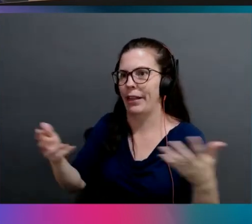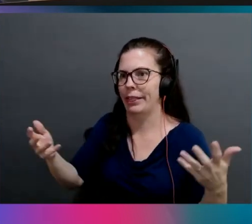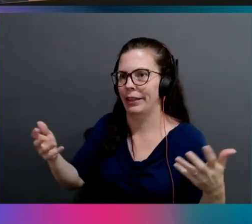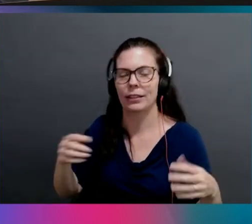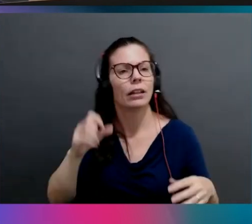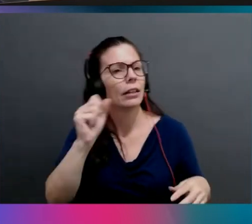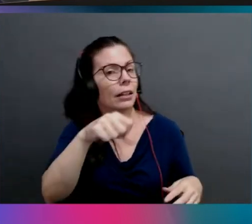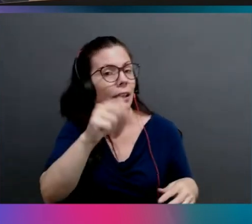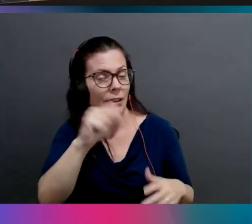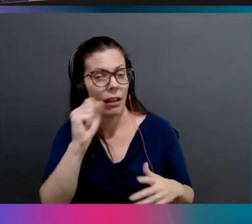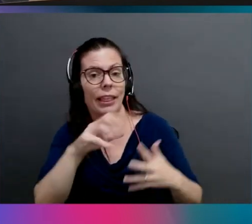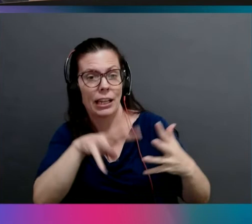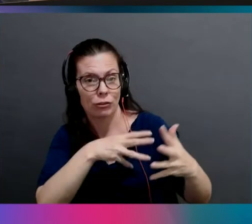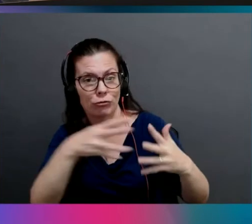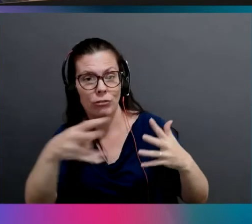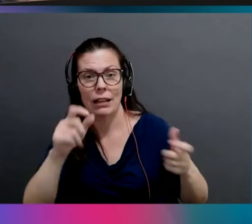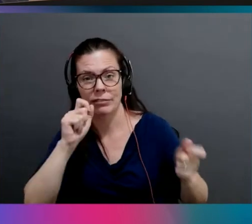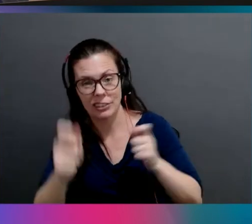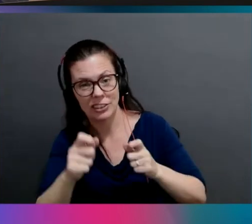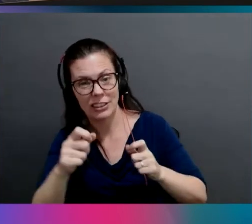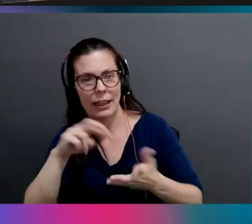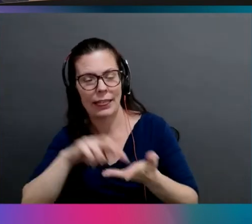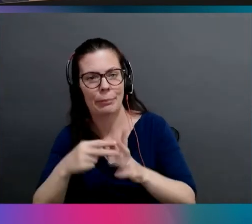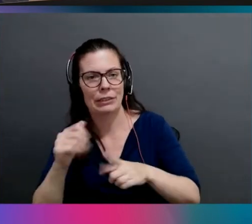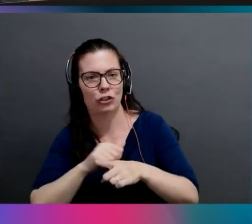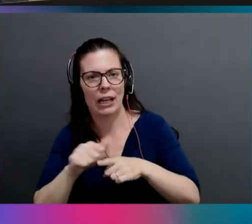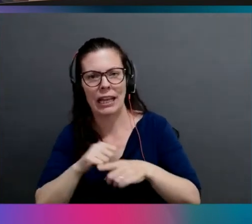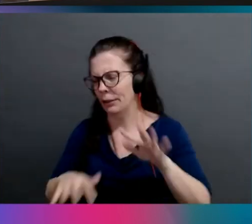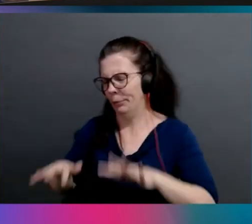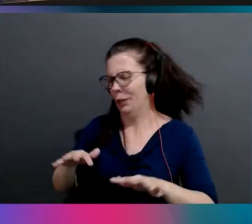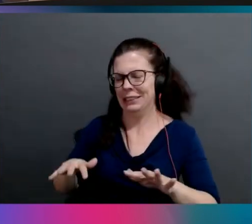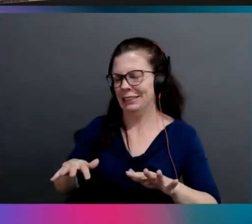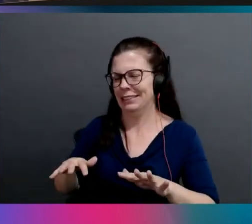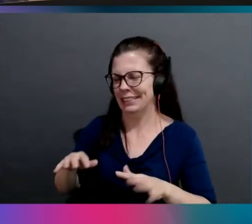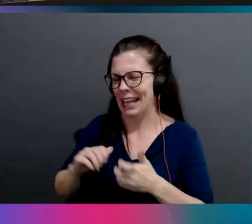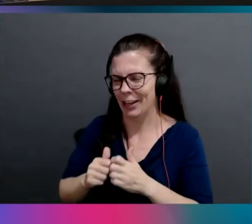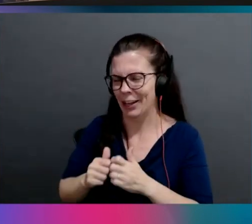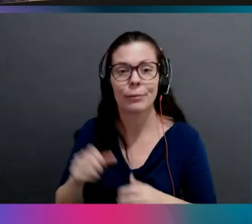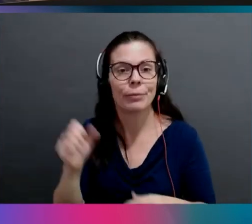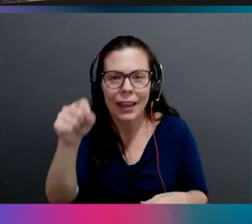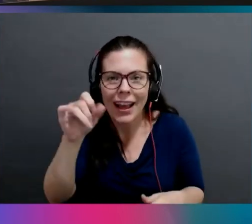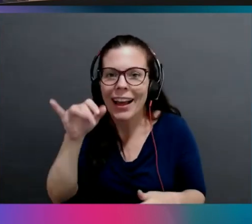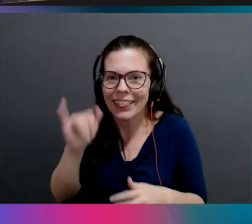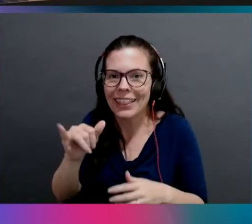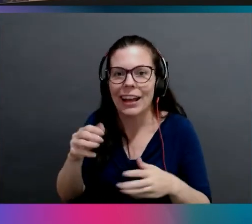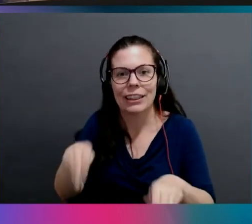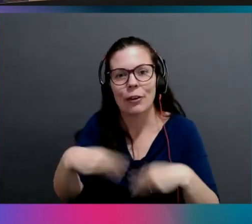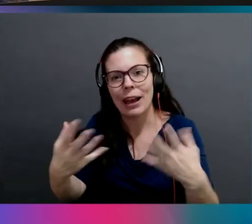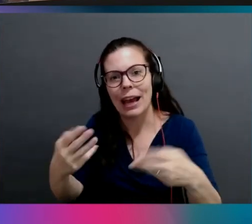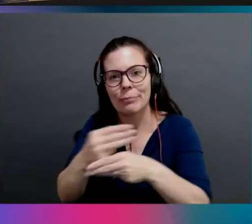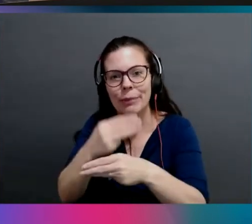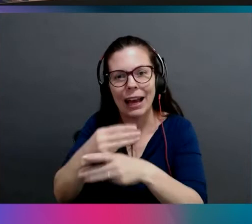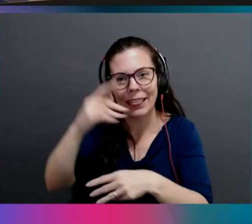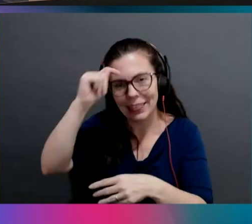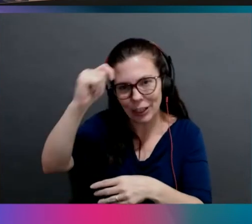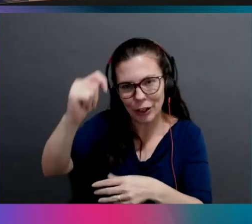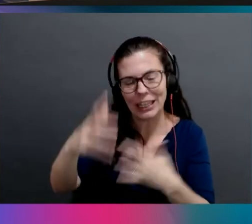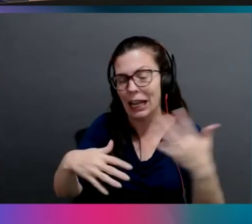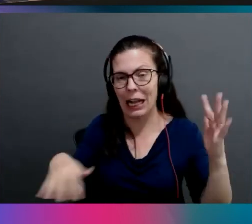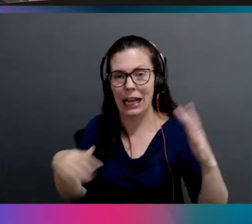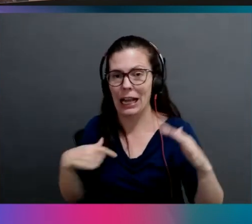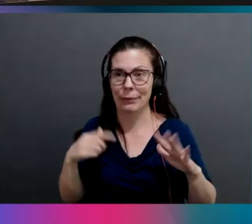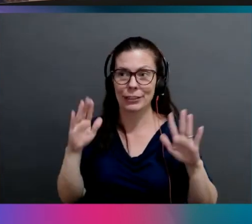the, the graph two is like this, that means it's trained. You're like, what? They start dropping a lot of mathematical theory on me. And I'm like, okay, great.